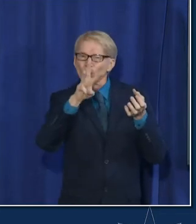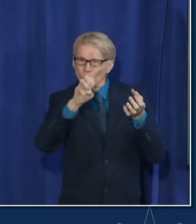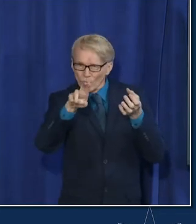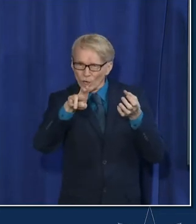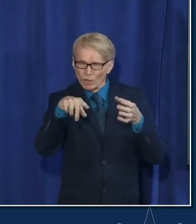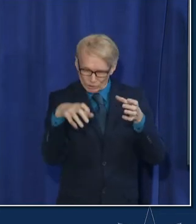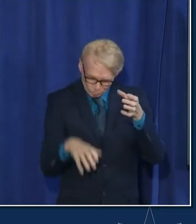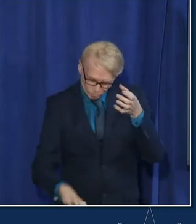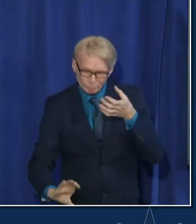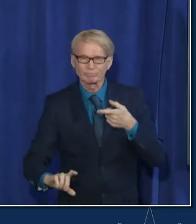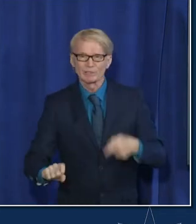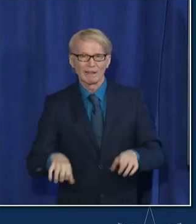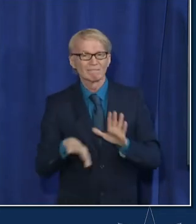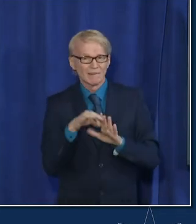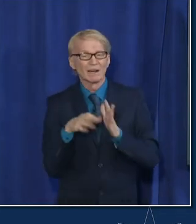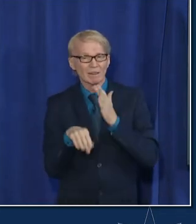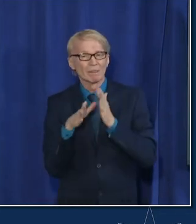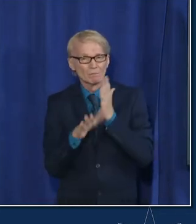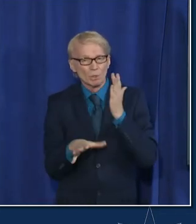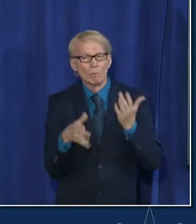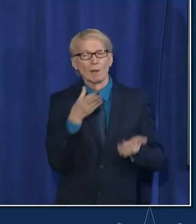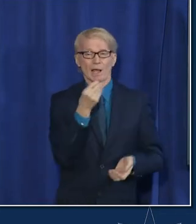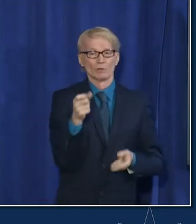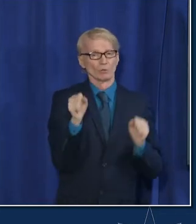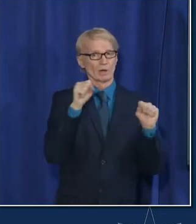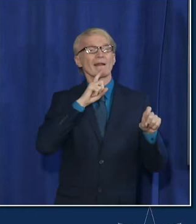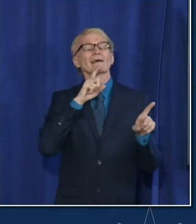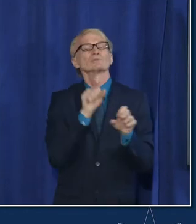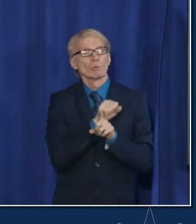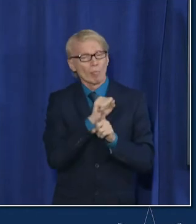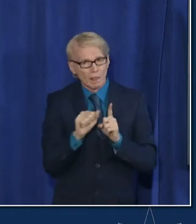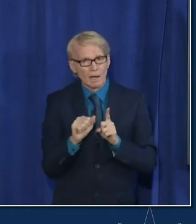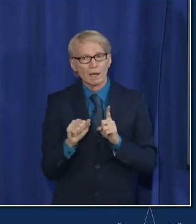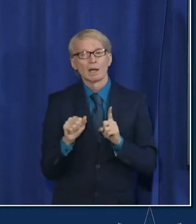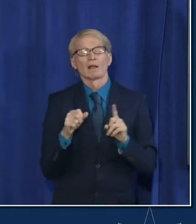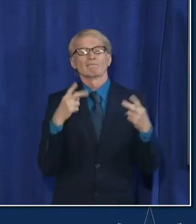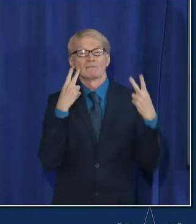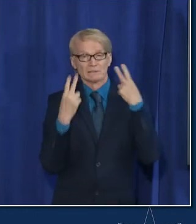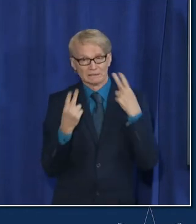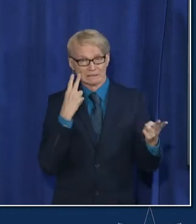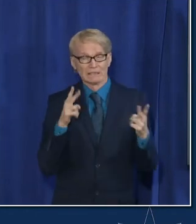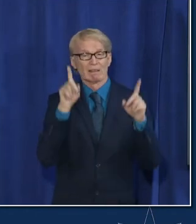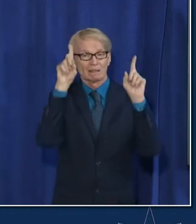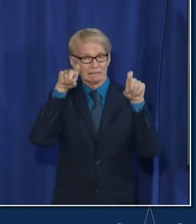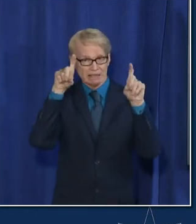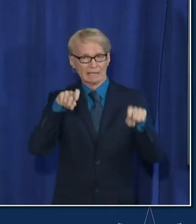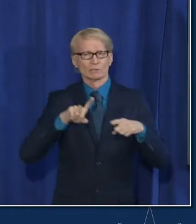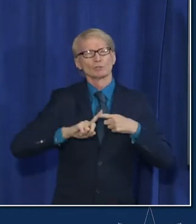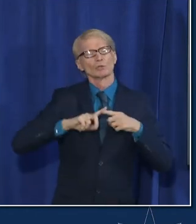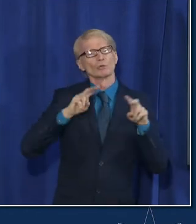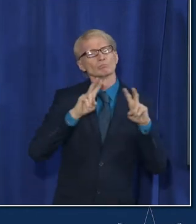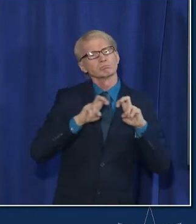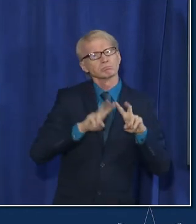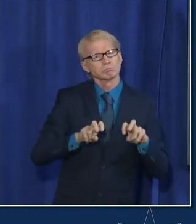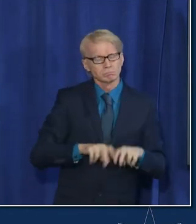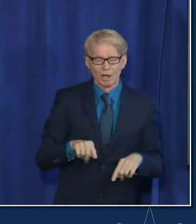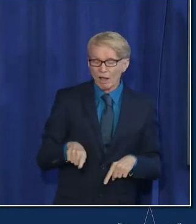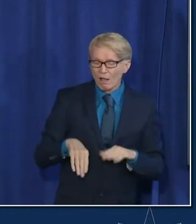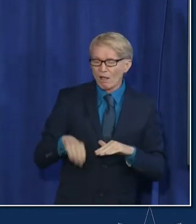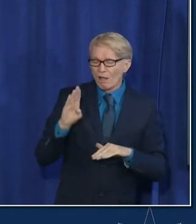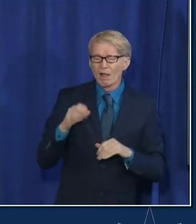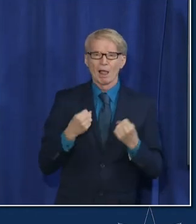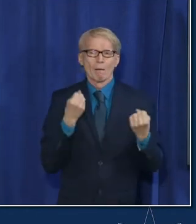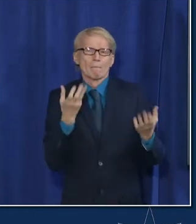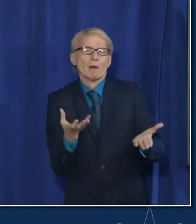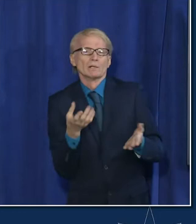can find covid in their proof uh and you're able to actually there as this has been developing you can use it to look at things like levels of